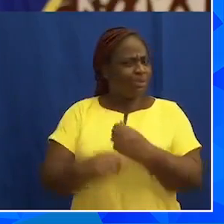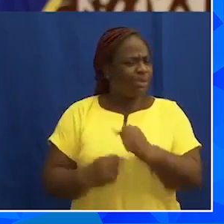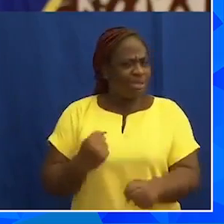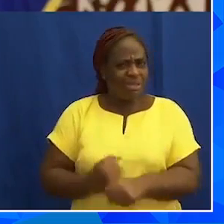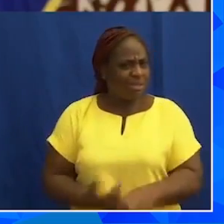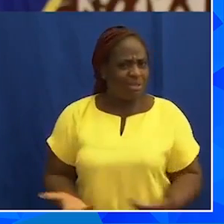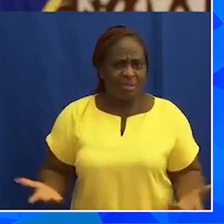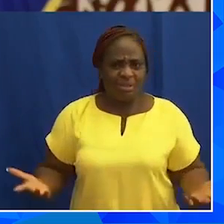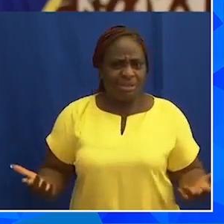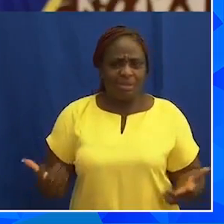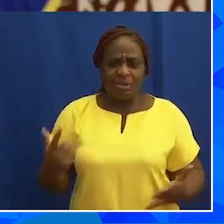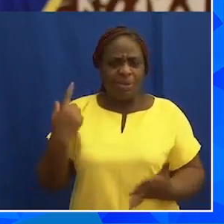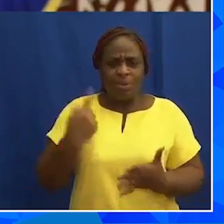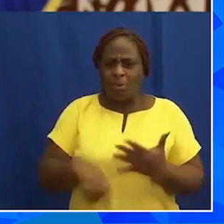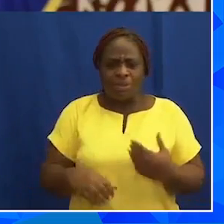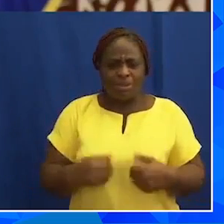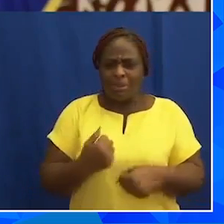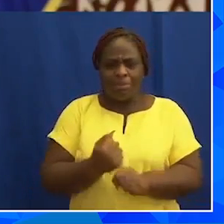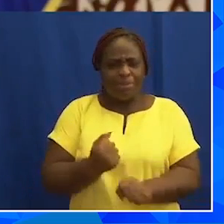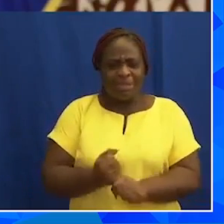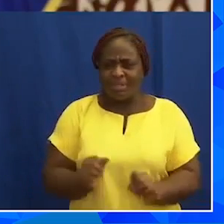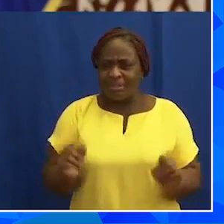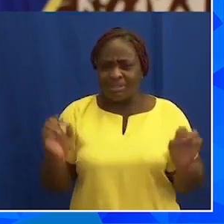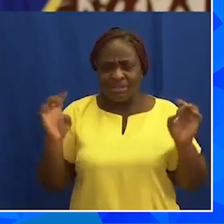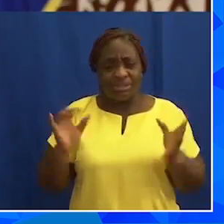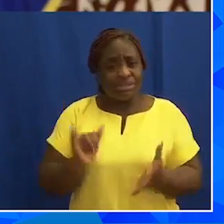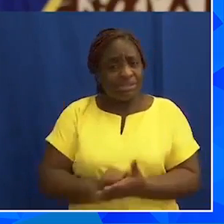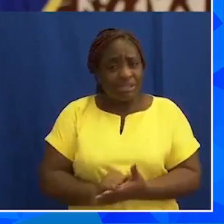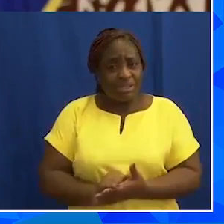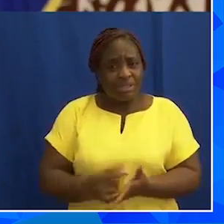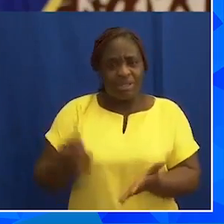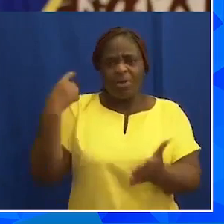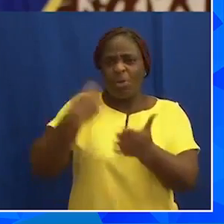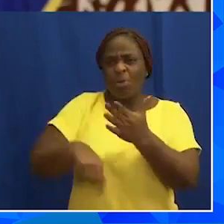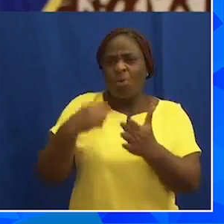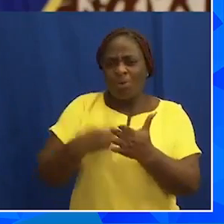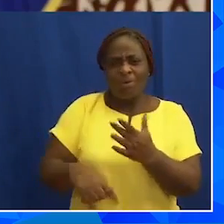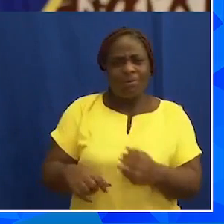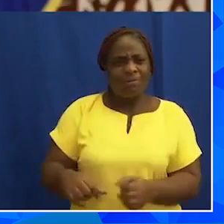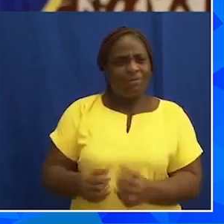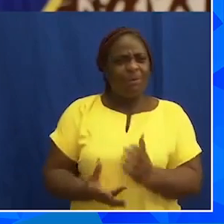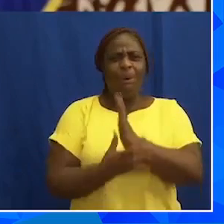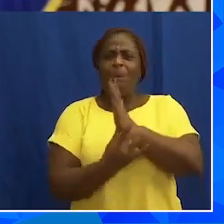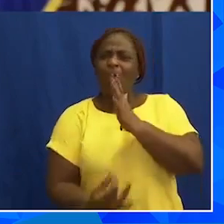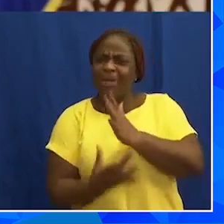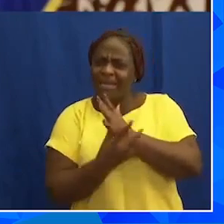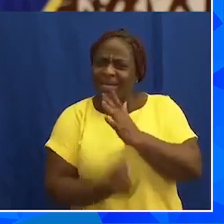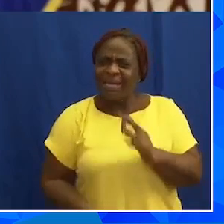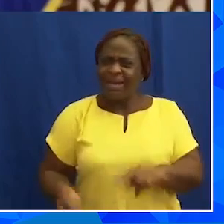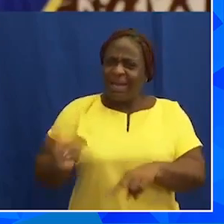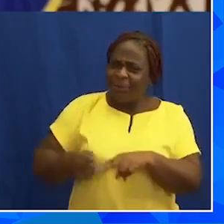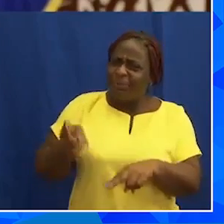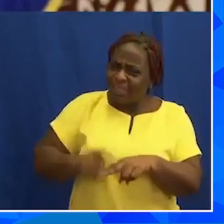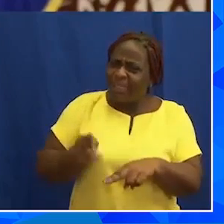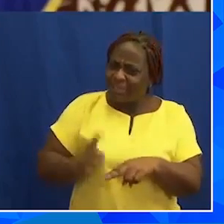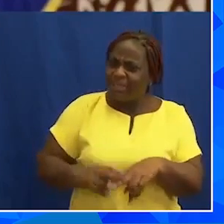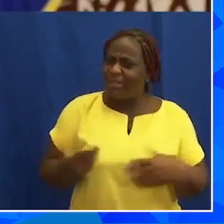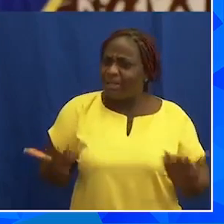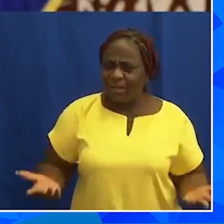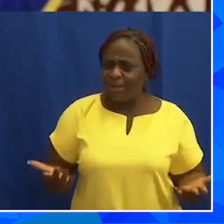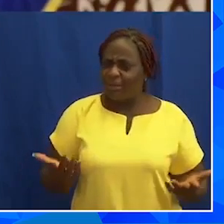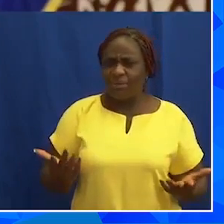nor does it make it any more tolerable that the price of cooking oil goes up every other week.